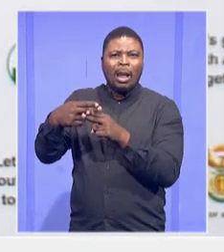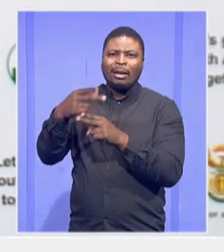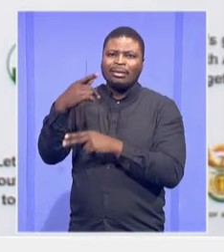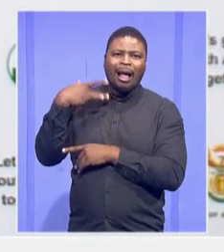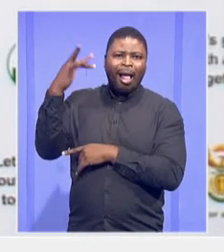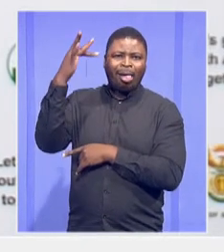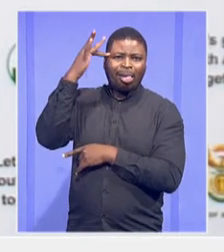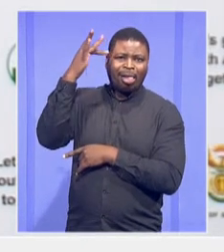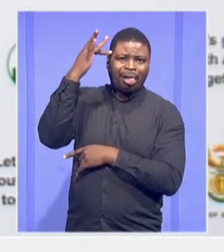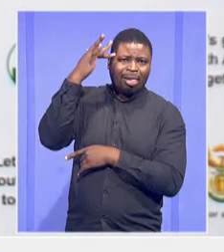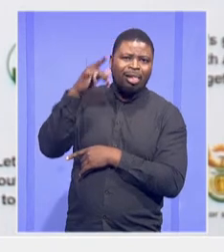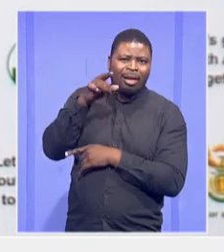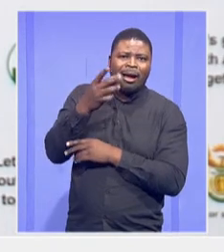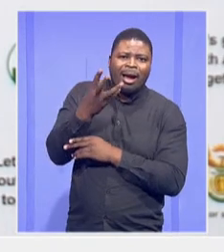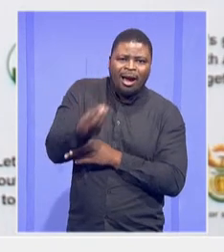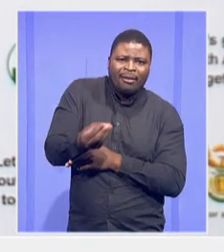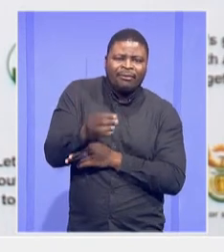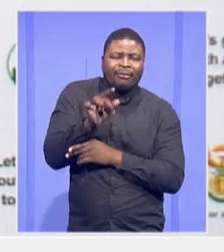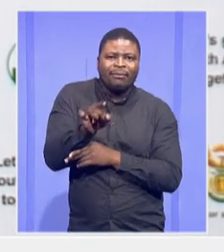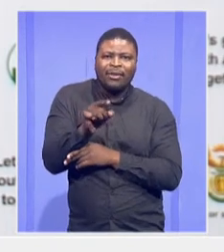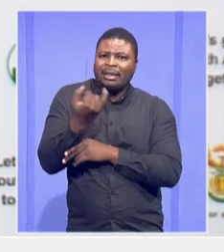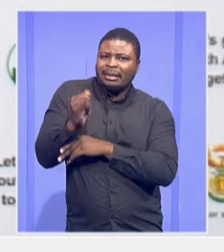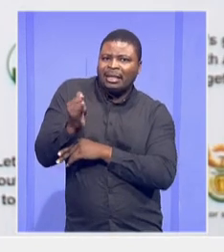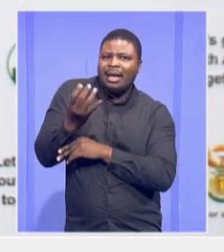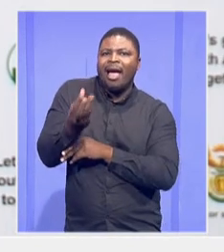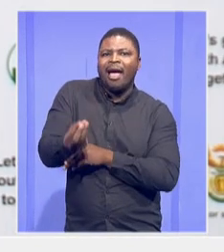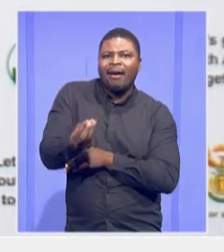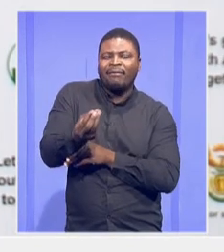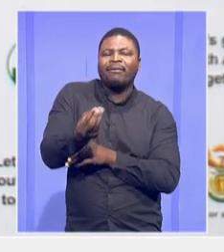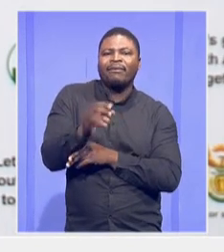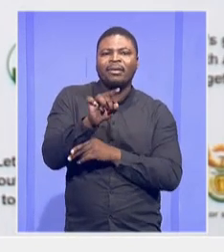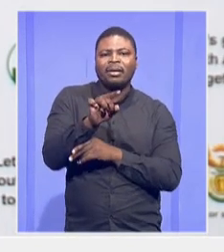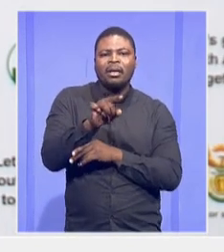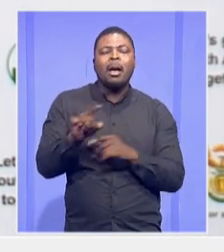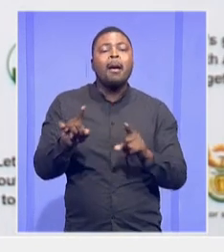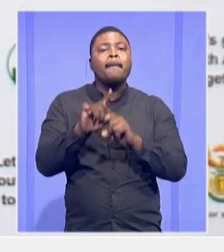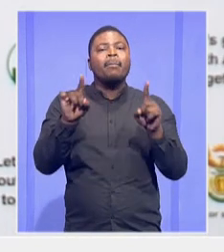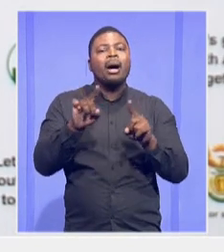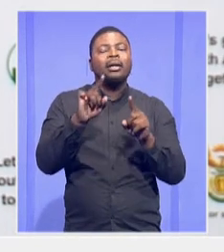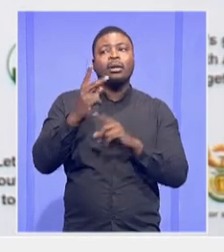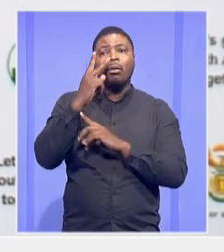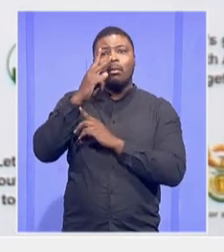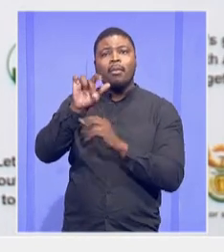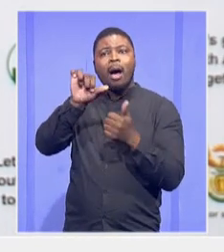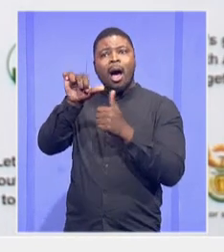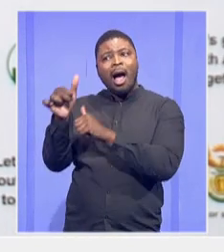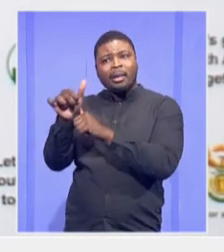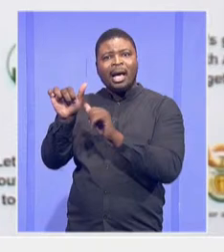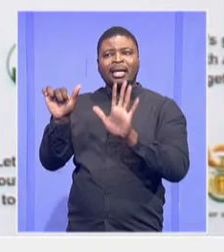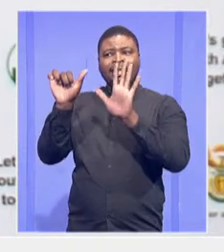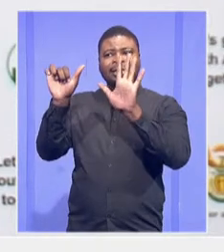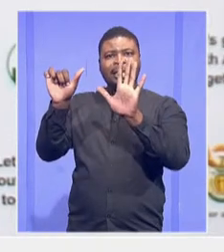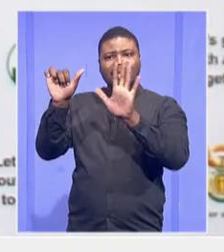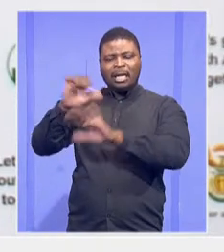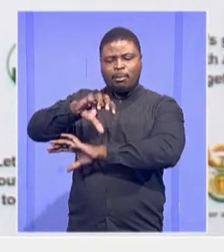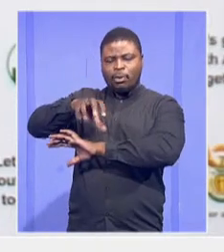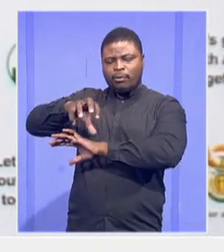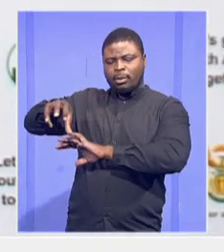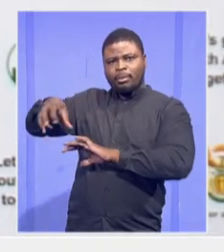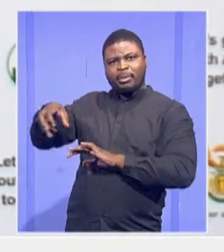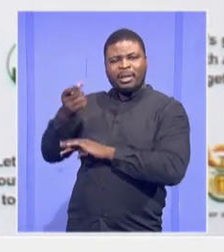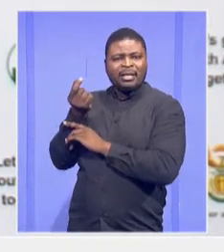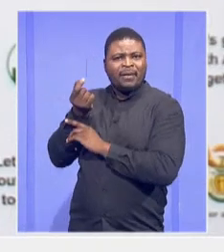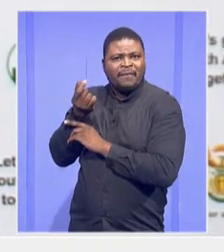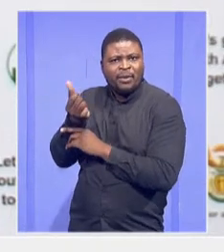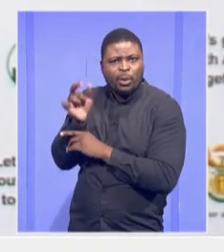facilities or pit latrines. You had them in the other six provinces. There were very few. That's why